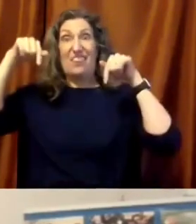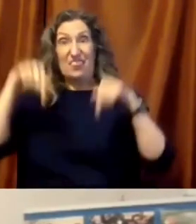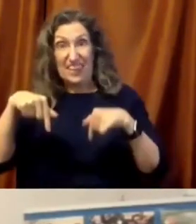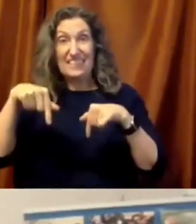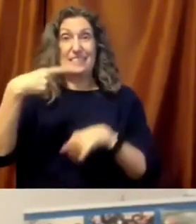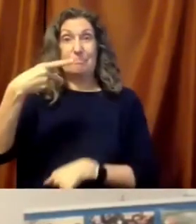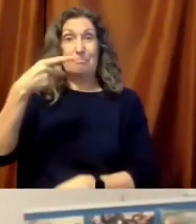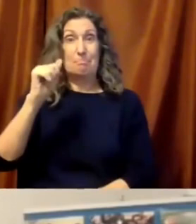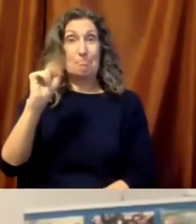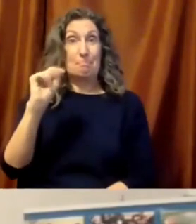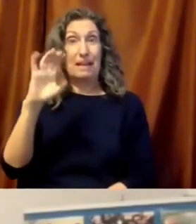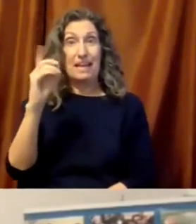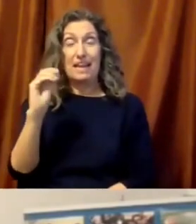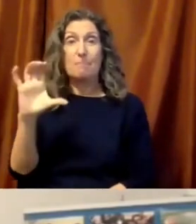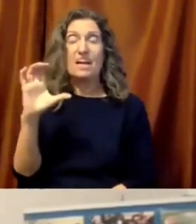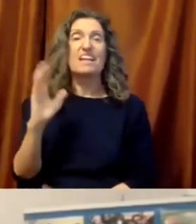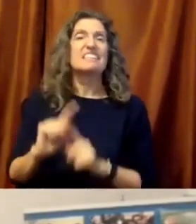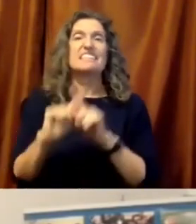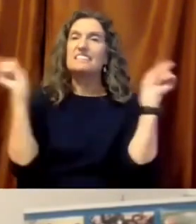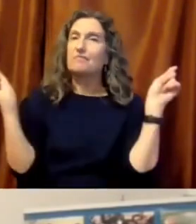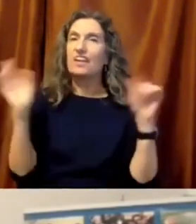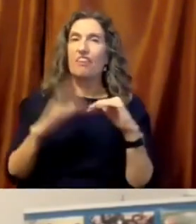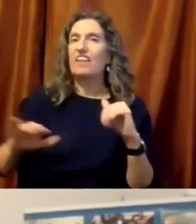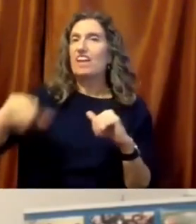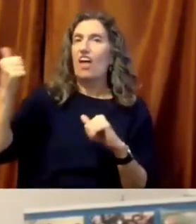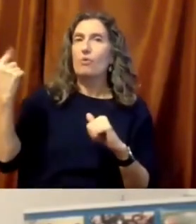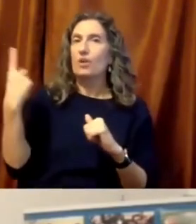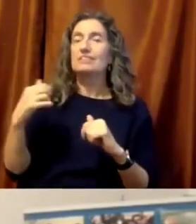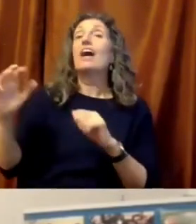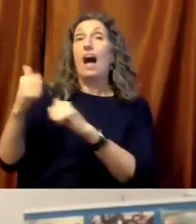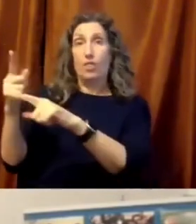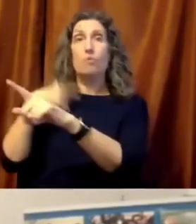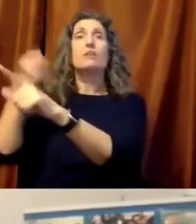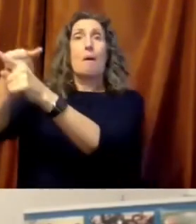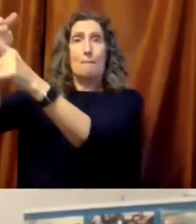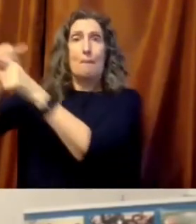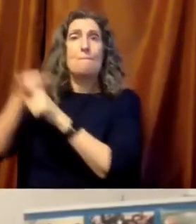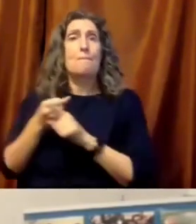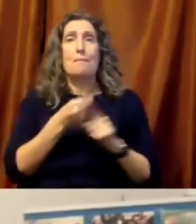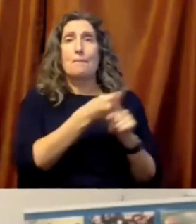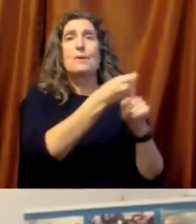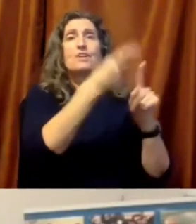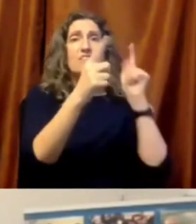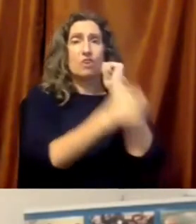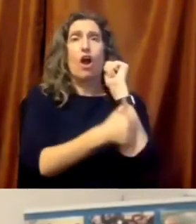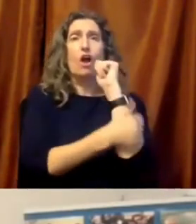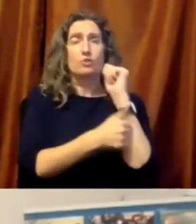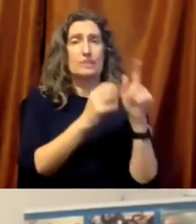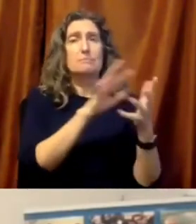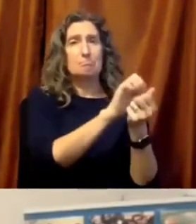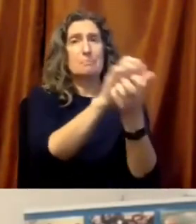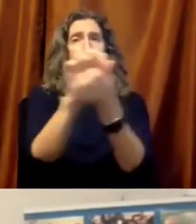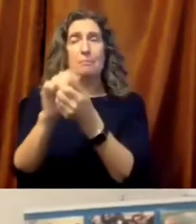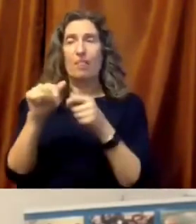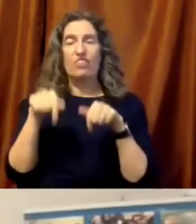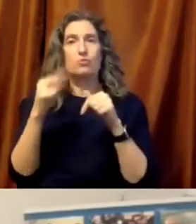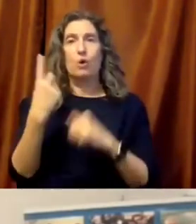he has distinguished this particular pandemic from the others that have been devastating in different places and